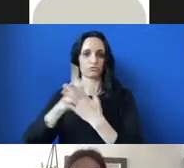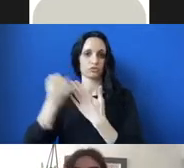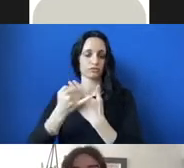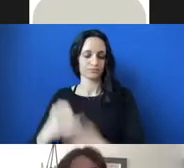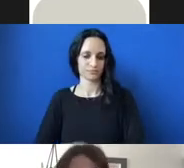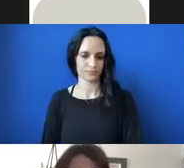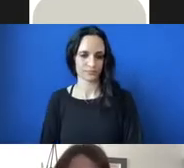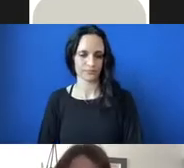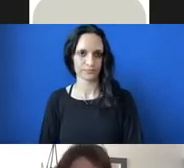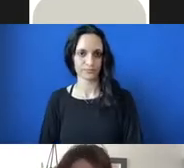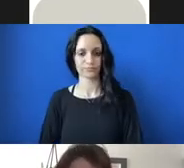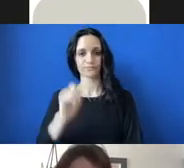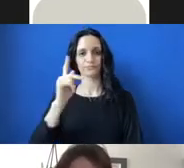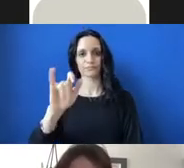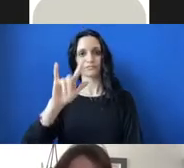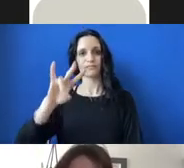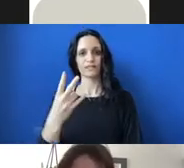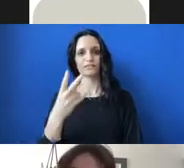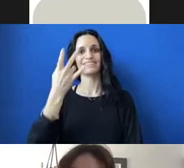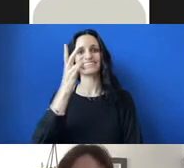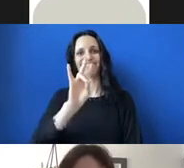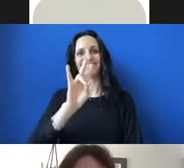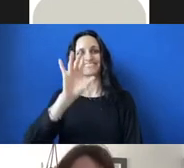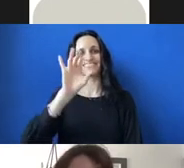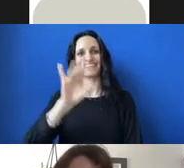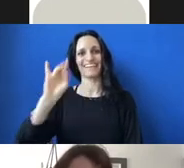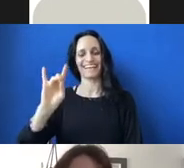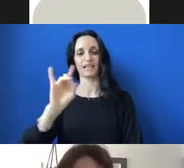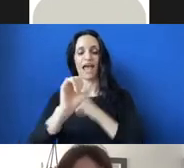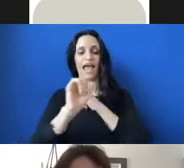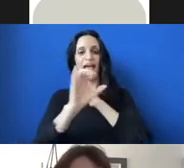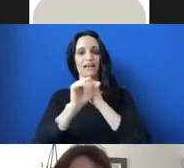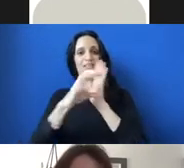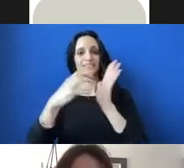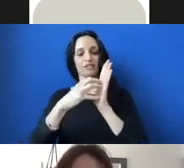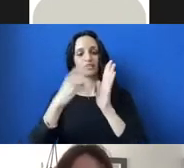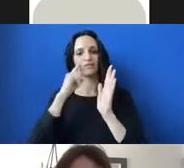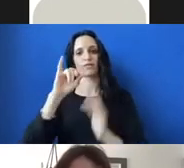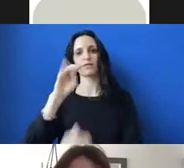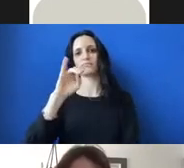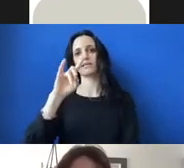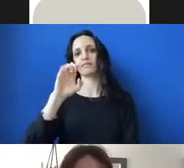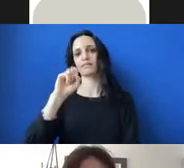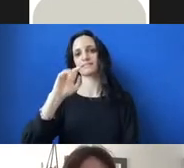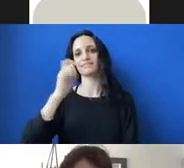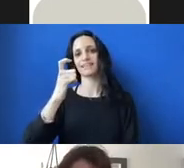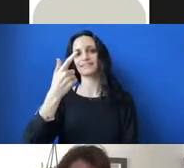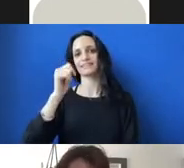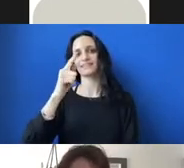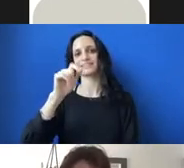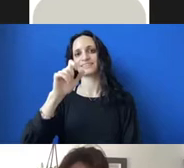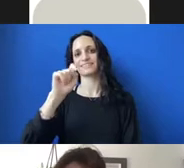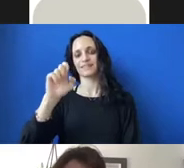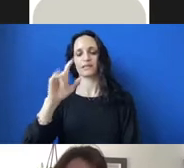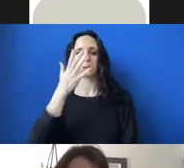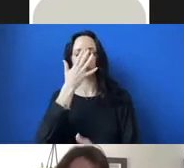on April 7th, 1788, the advertisement section of the Middlesex Gazette looked incredibly ordinary and